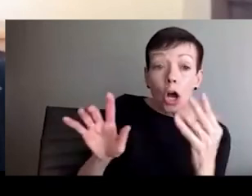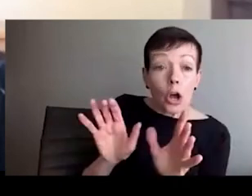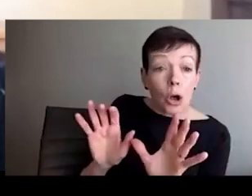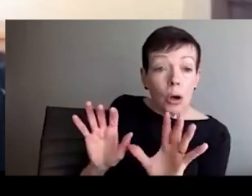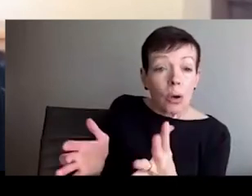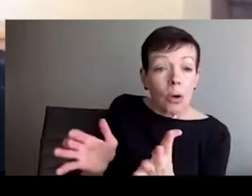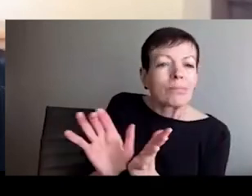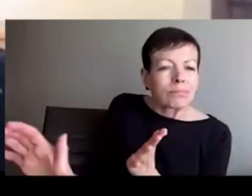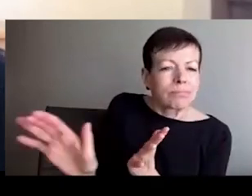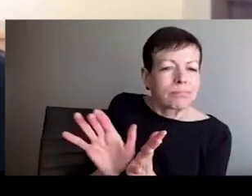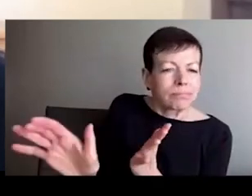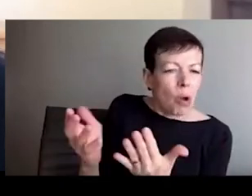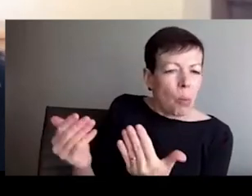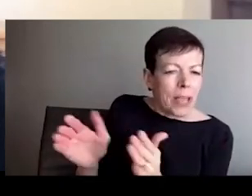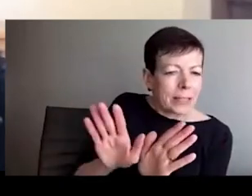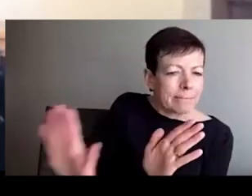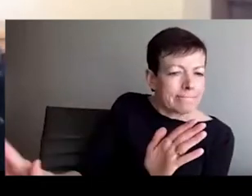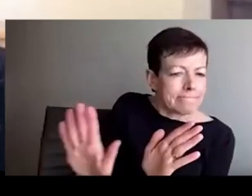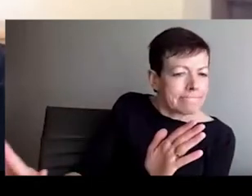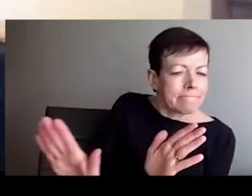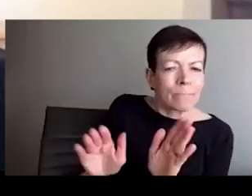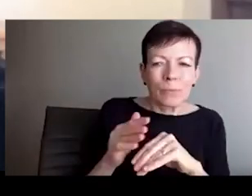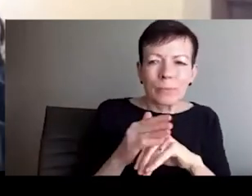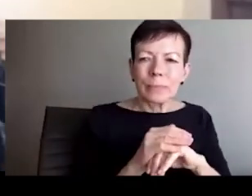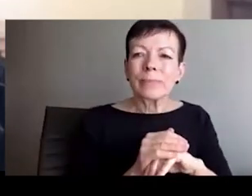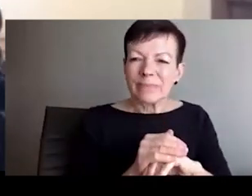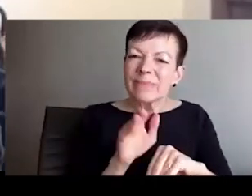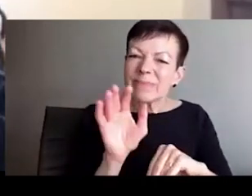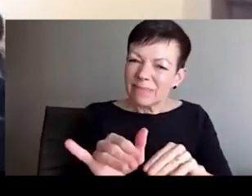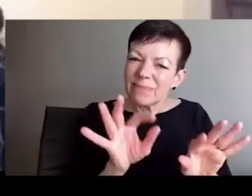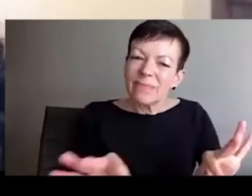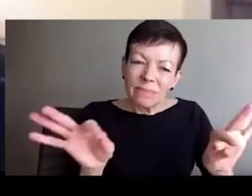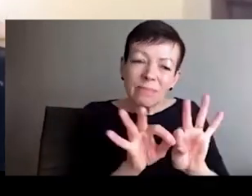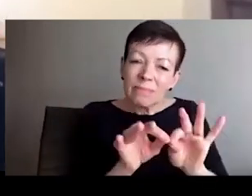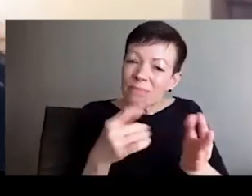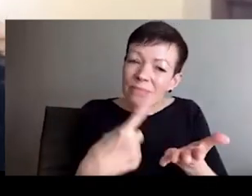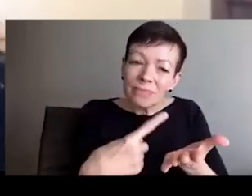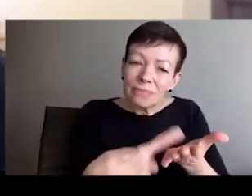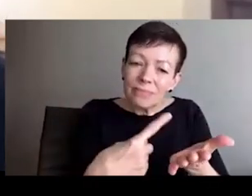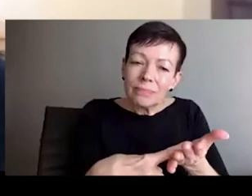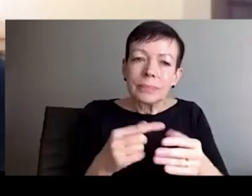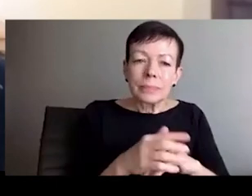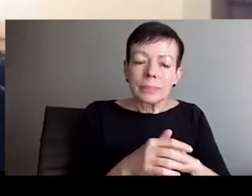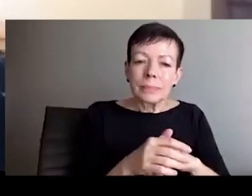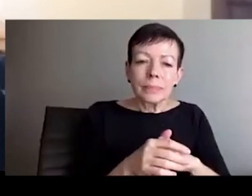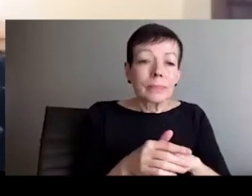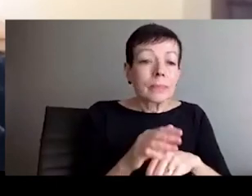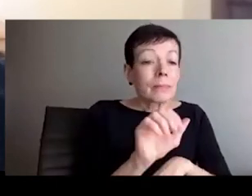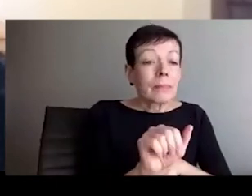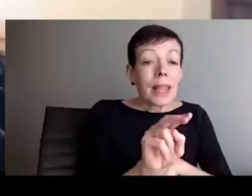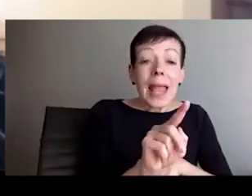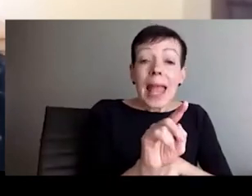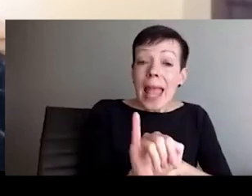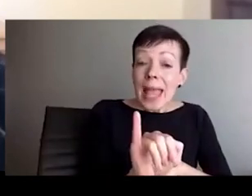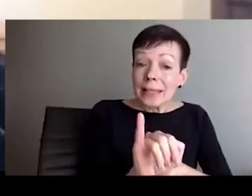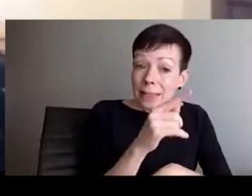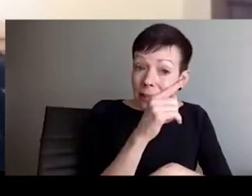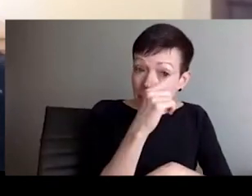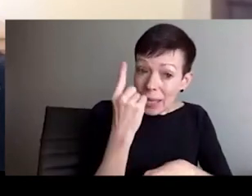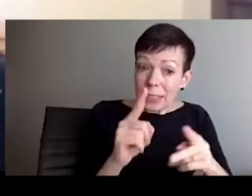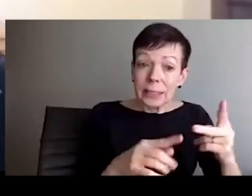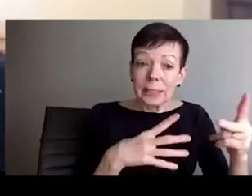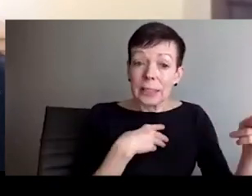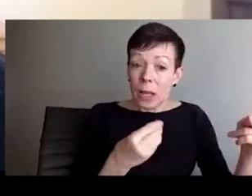reporter said about Ukrainians. These people are kind of in Europe. This is not Syria. This is not Iraq, right? So we need to ask what